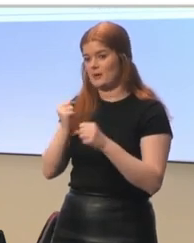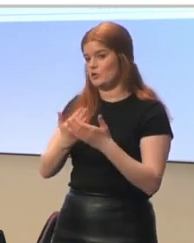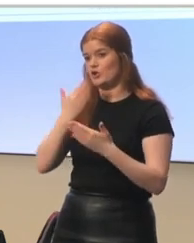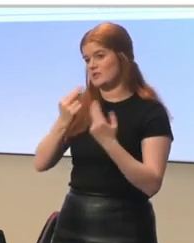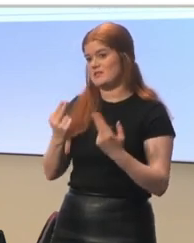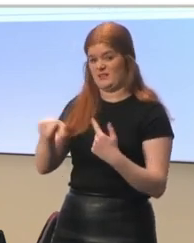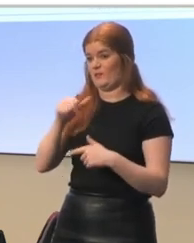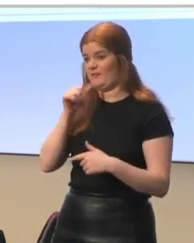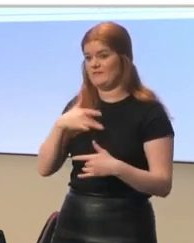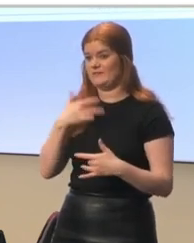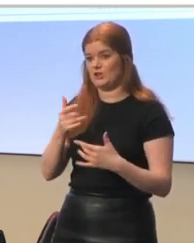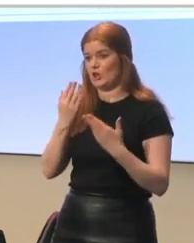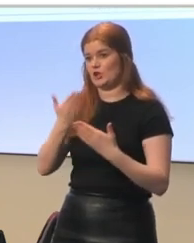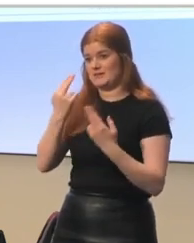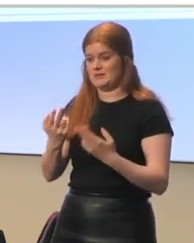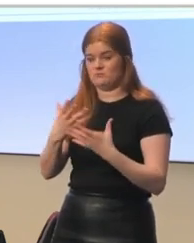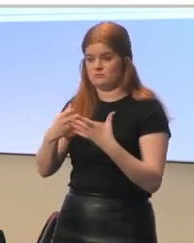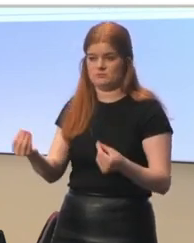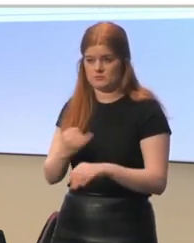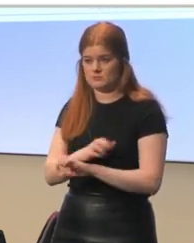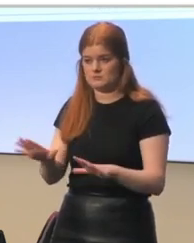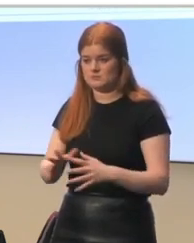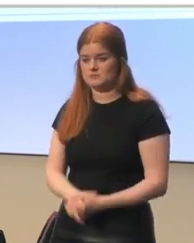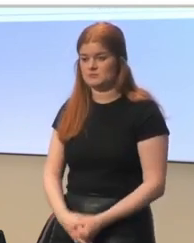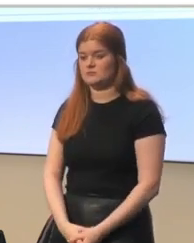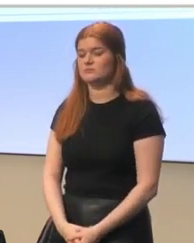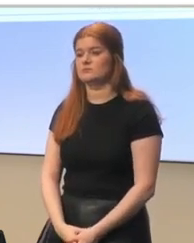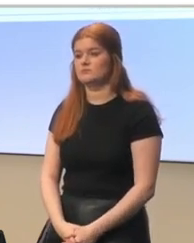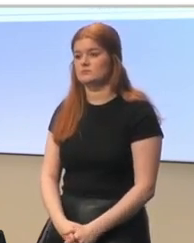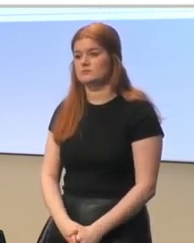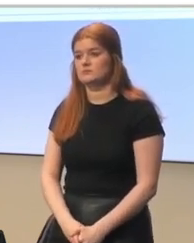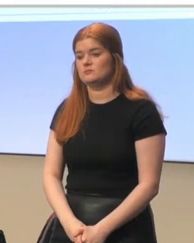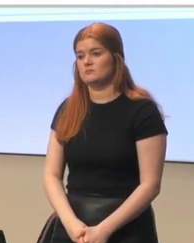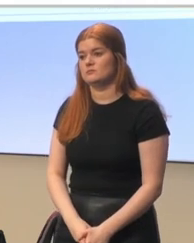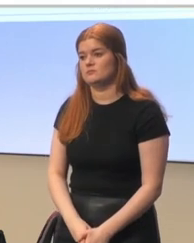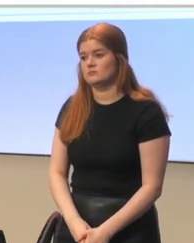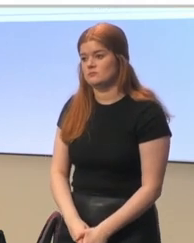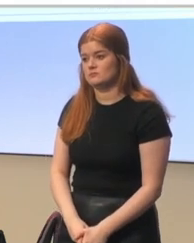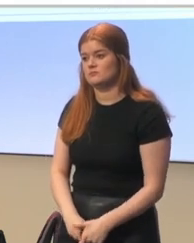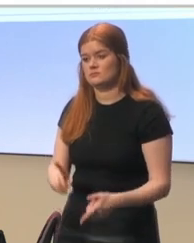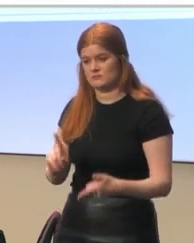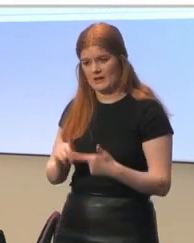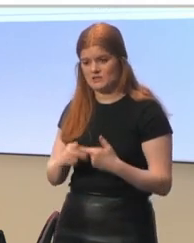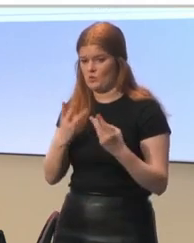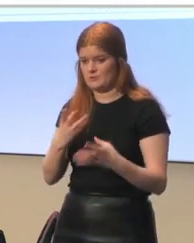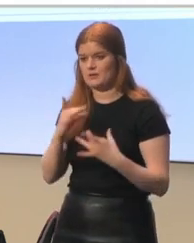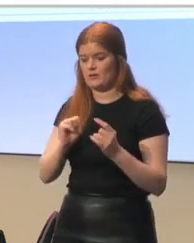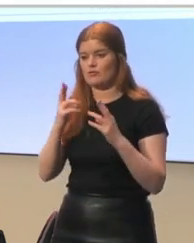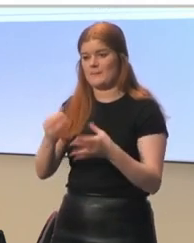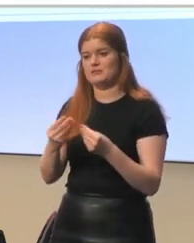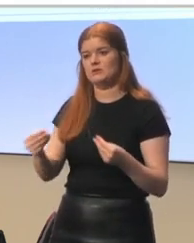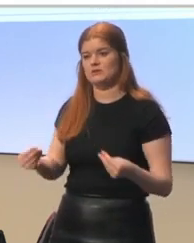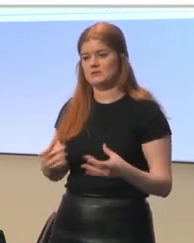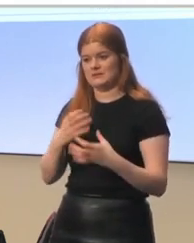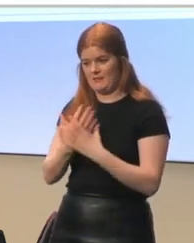that the learners' needs were addressed accordingly. And they wanted that appropriate materials is developed